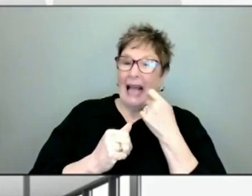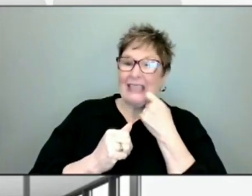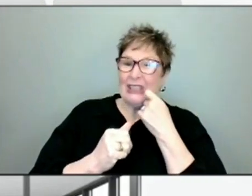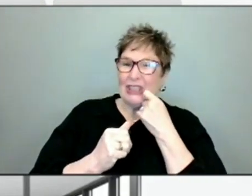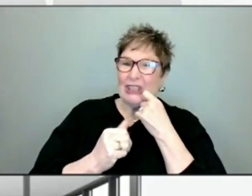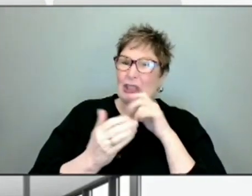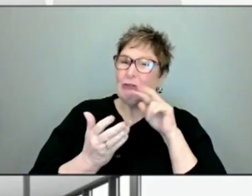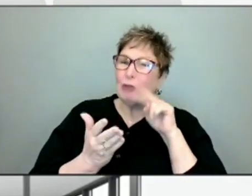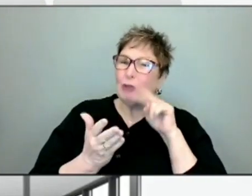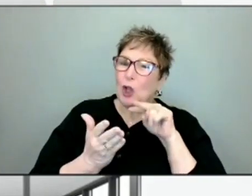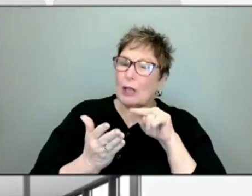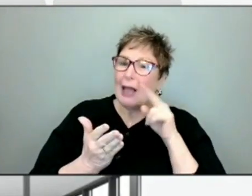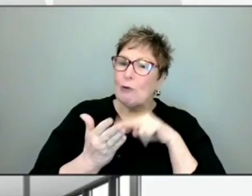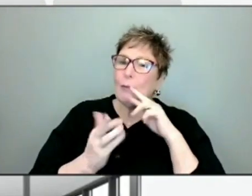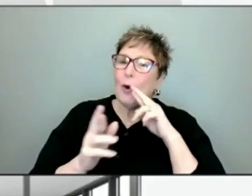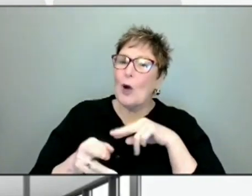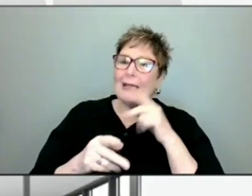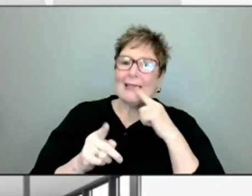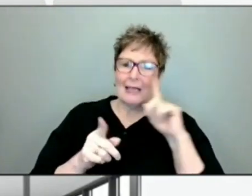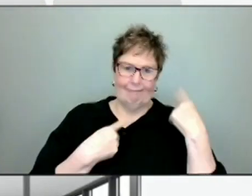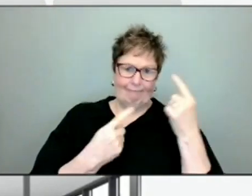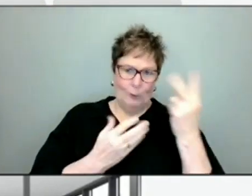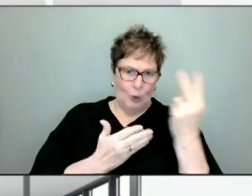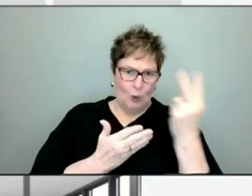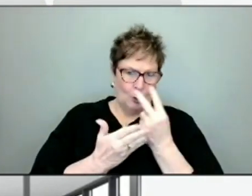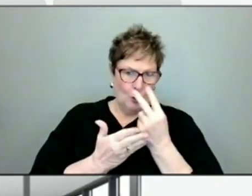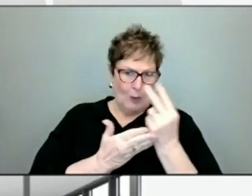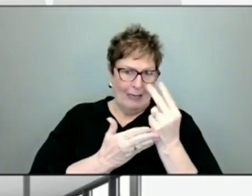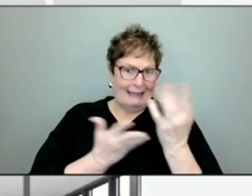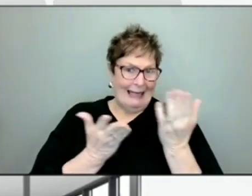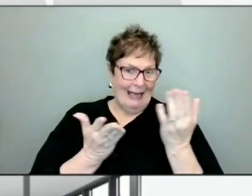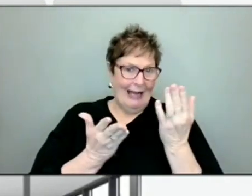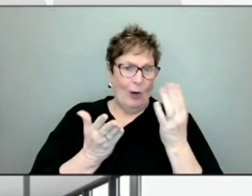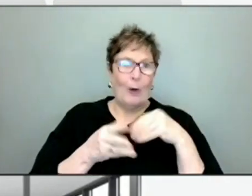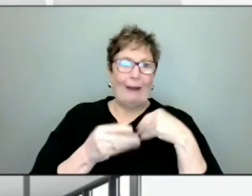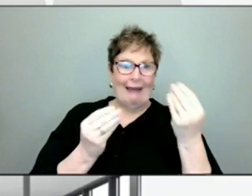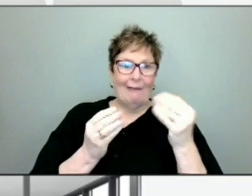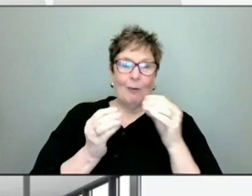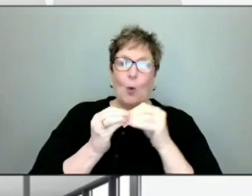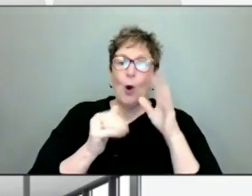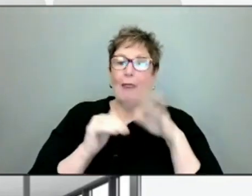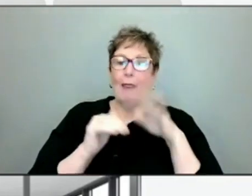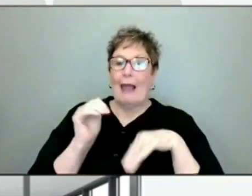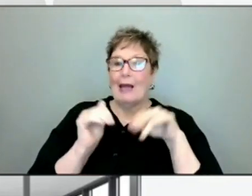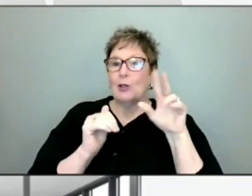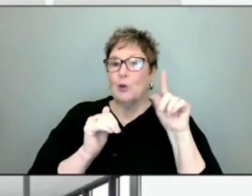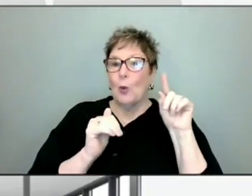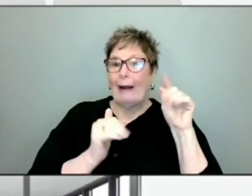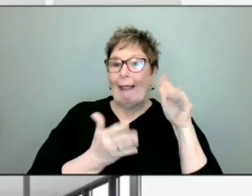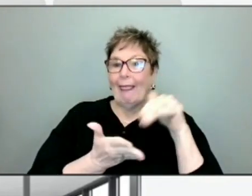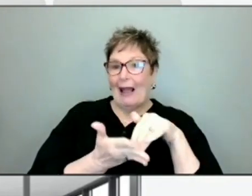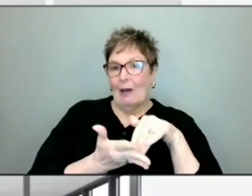over the past two weeks, it looks like we've given in Mecklenburg County over 20,000 booster doses.